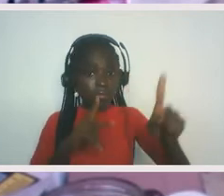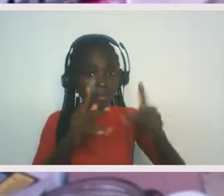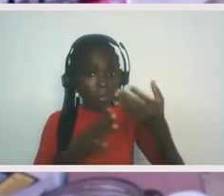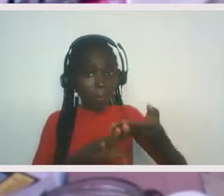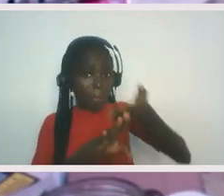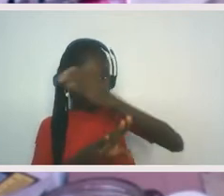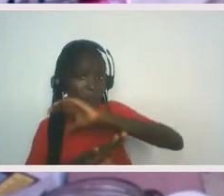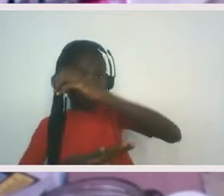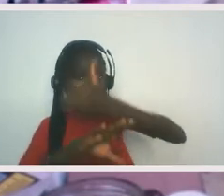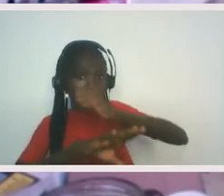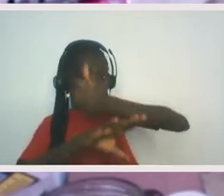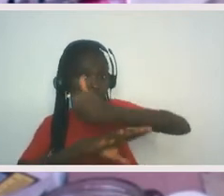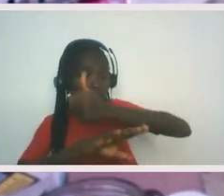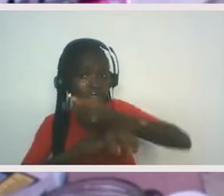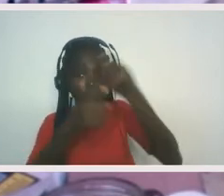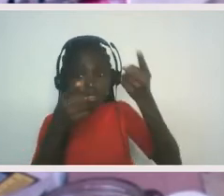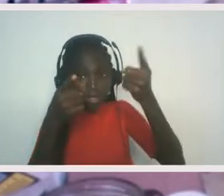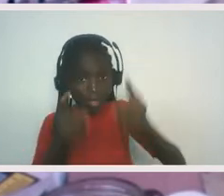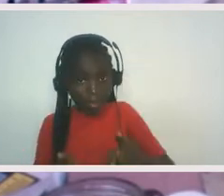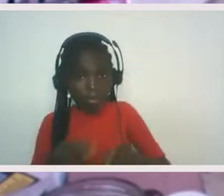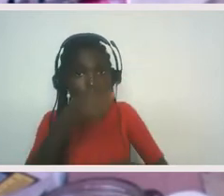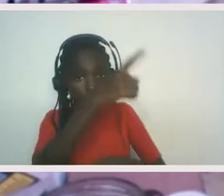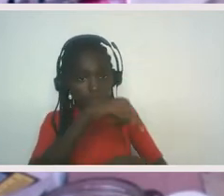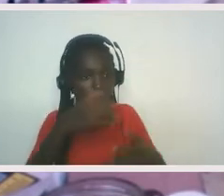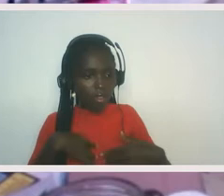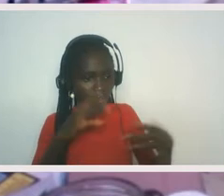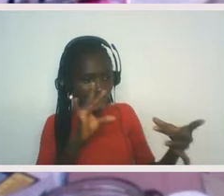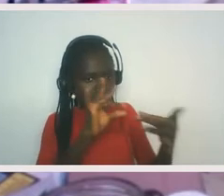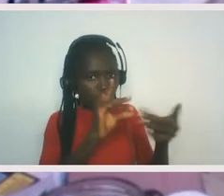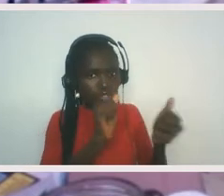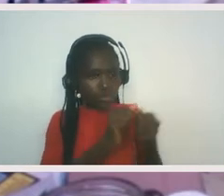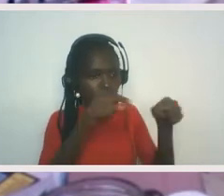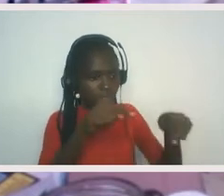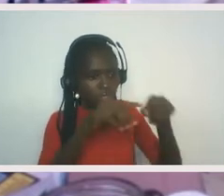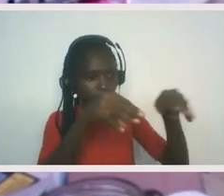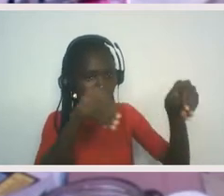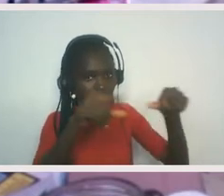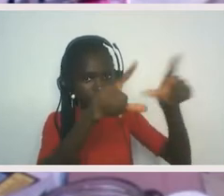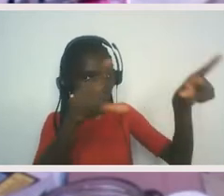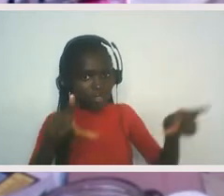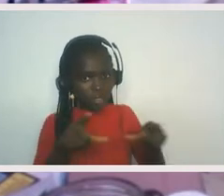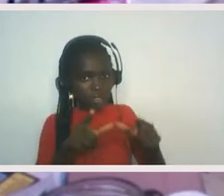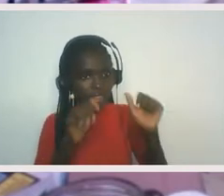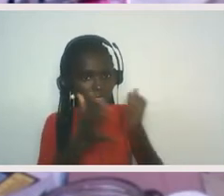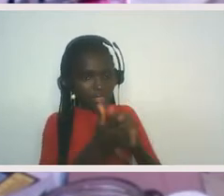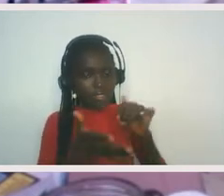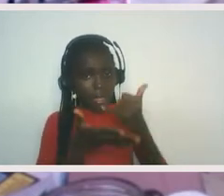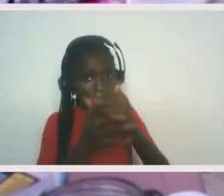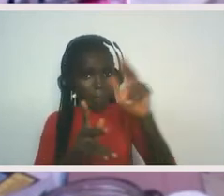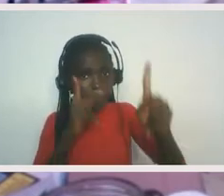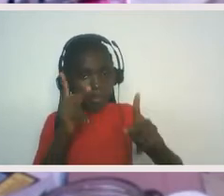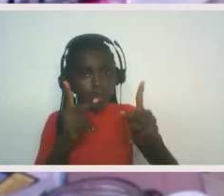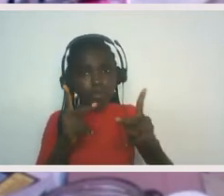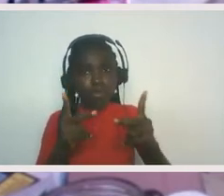a relationship with this land, um, that sustained everyone. And